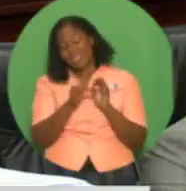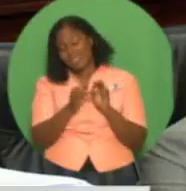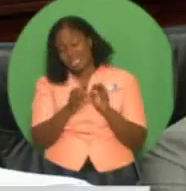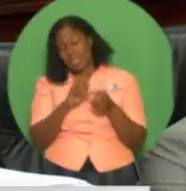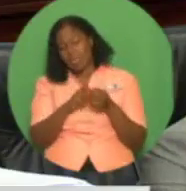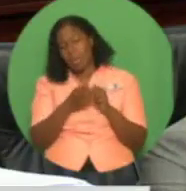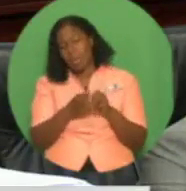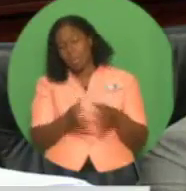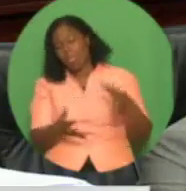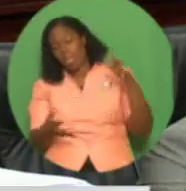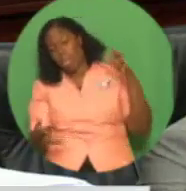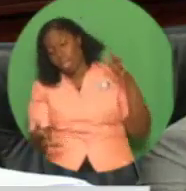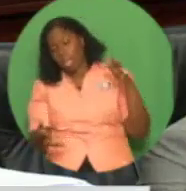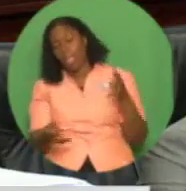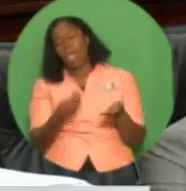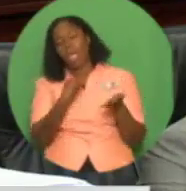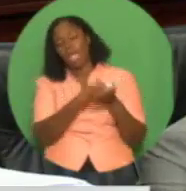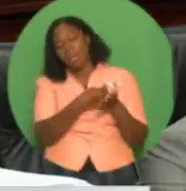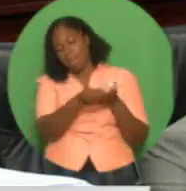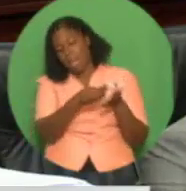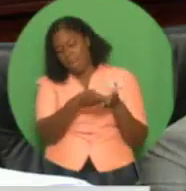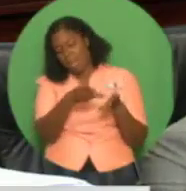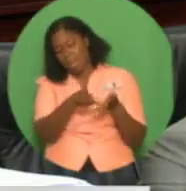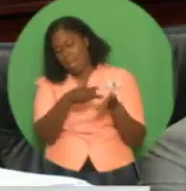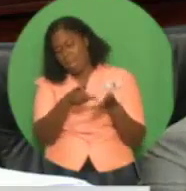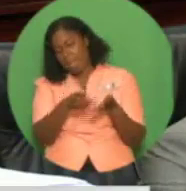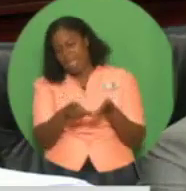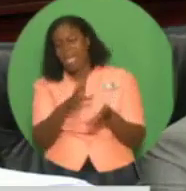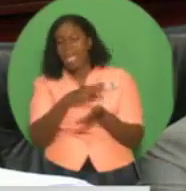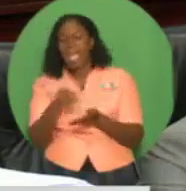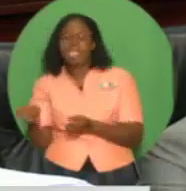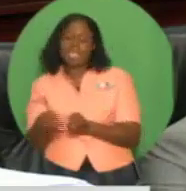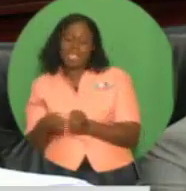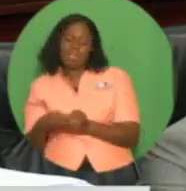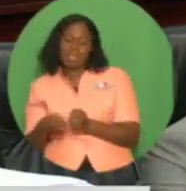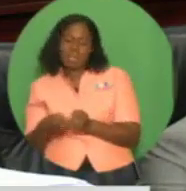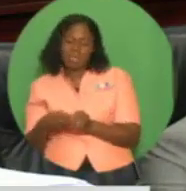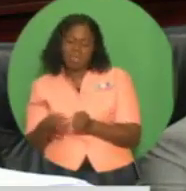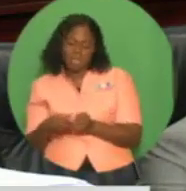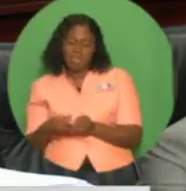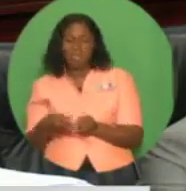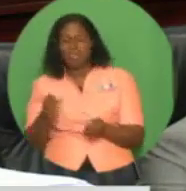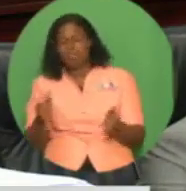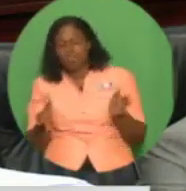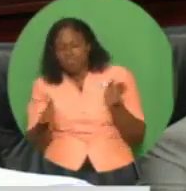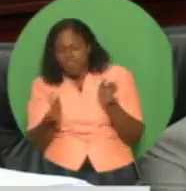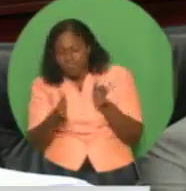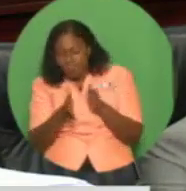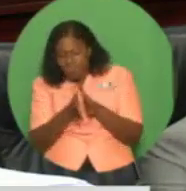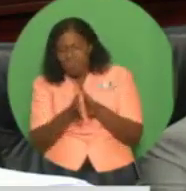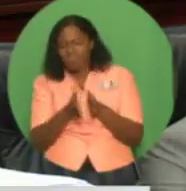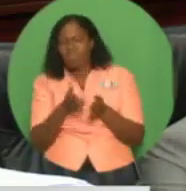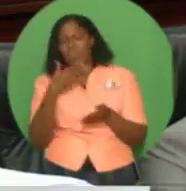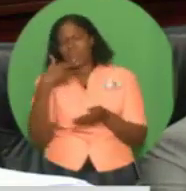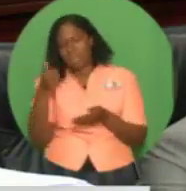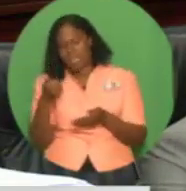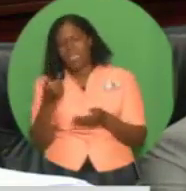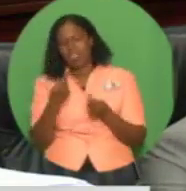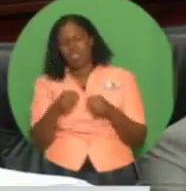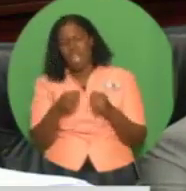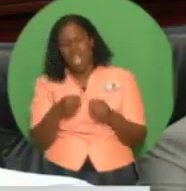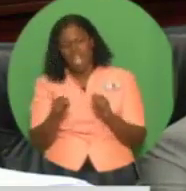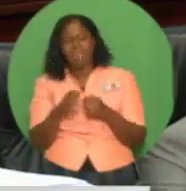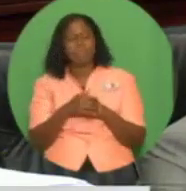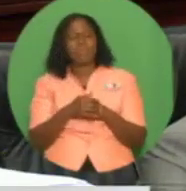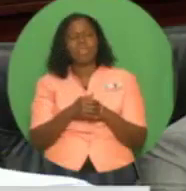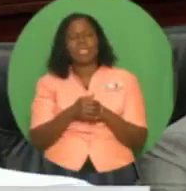in the process to adopt such non-debt-creating financing as might be available. We will seek to raise domestic financing on the capital market